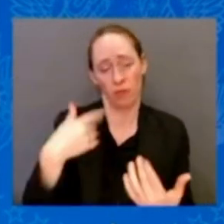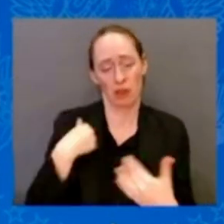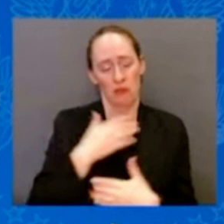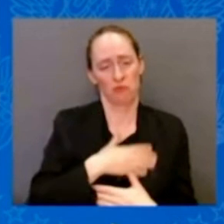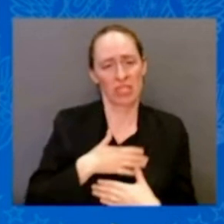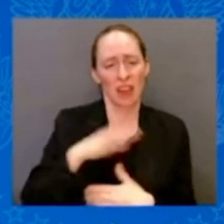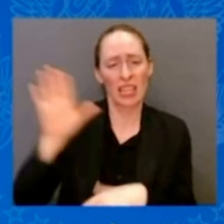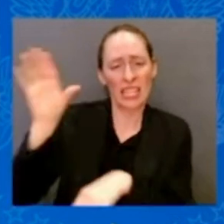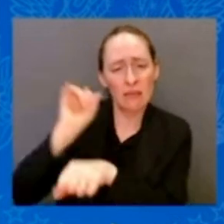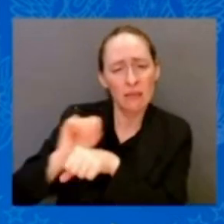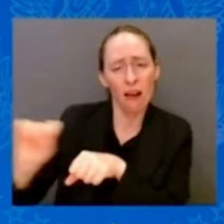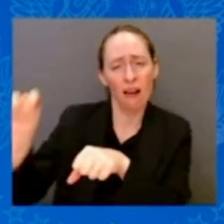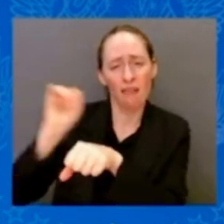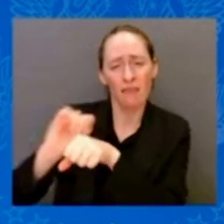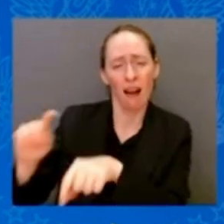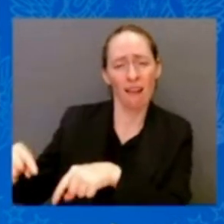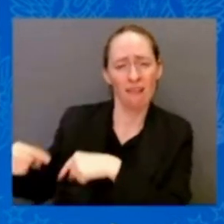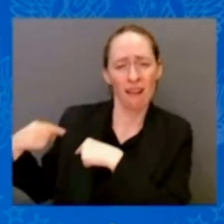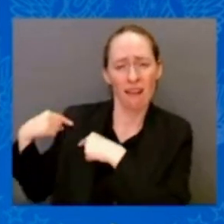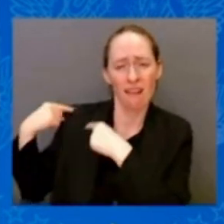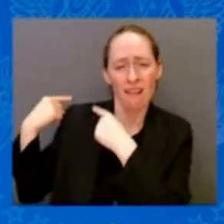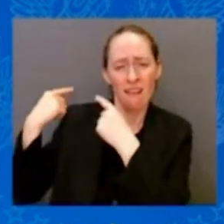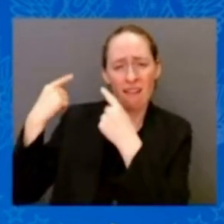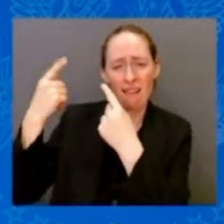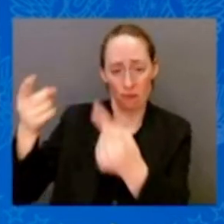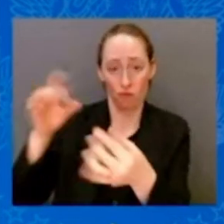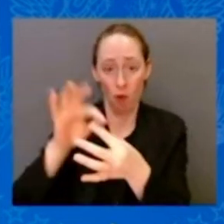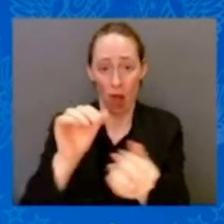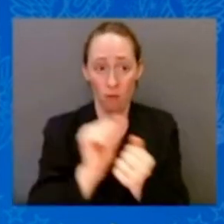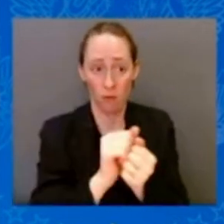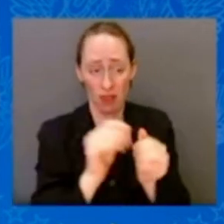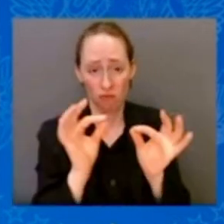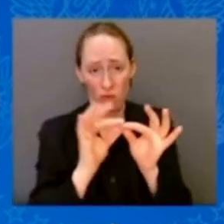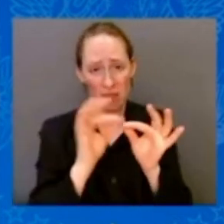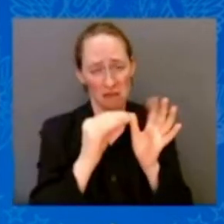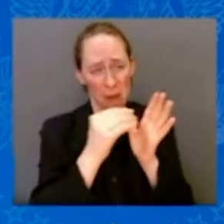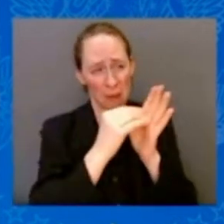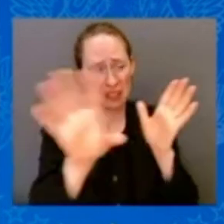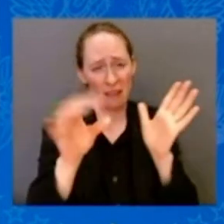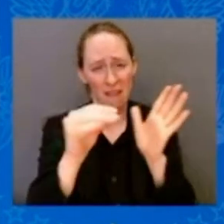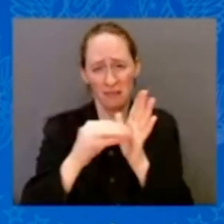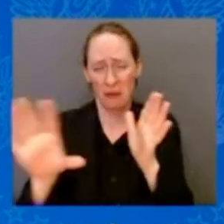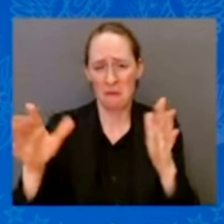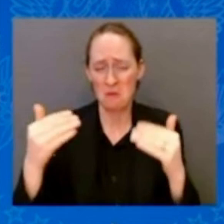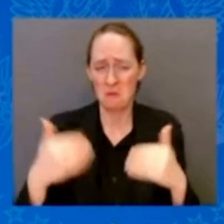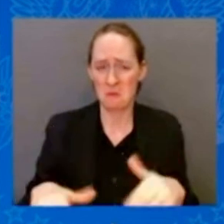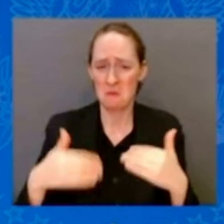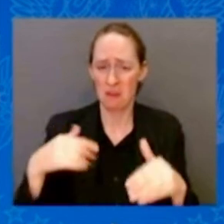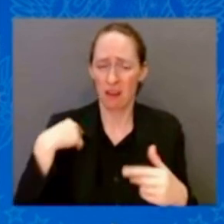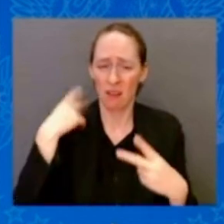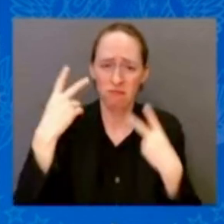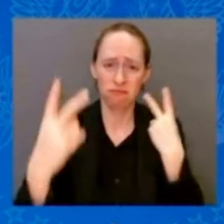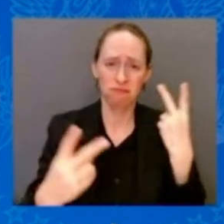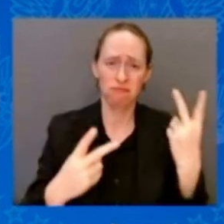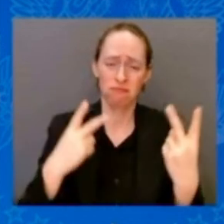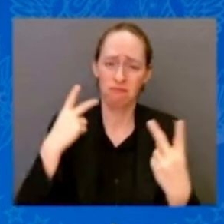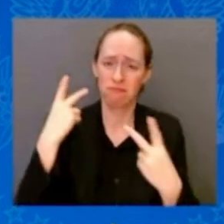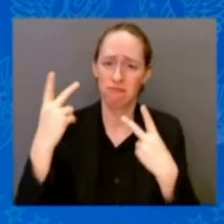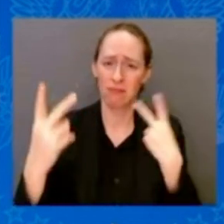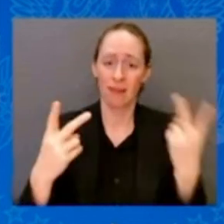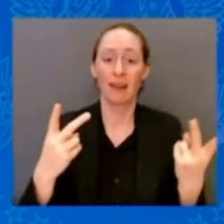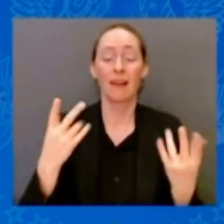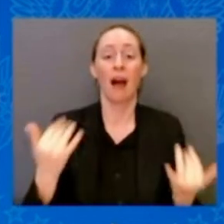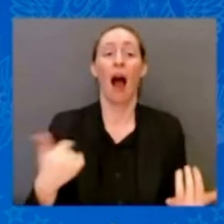that gives me confidence about what my cost will be so I can stay healthy.